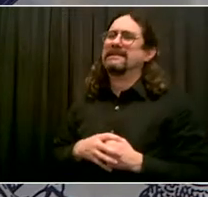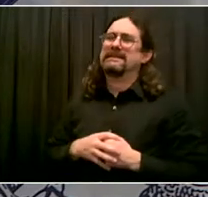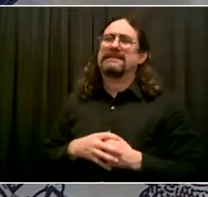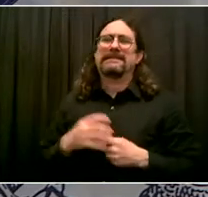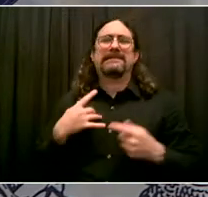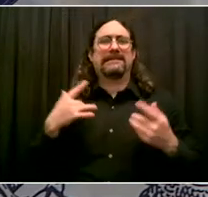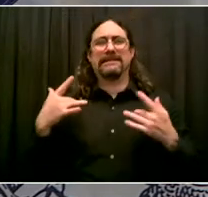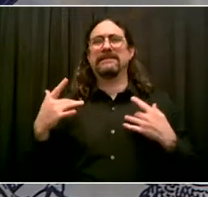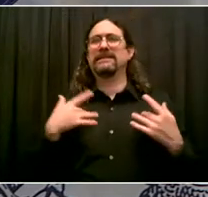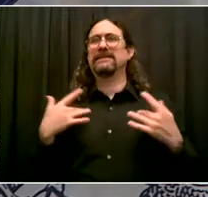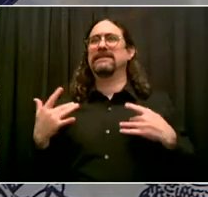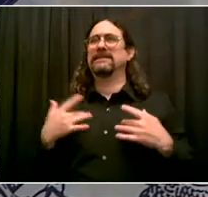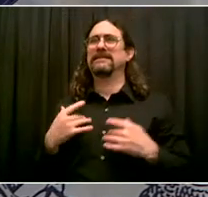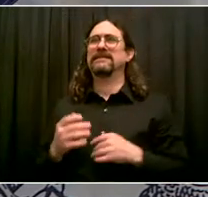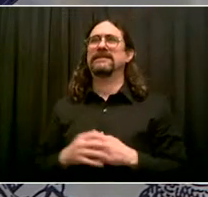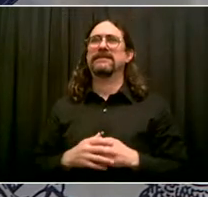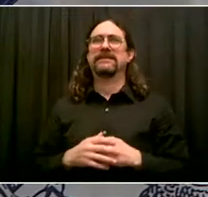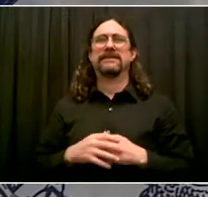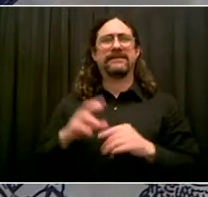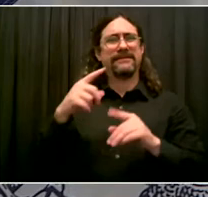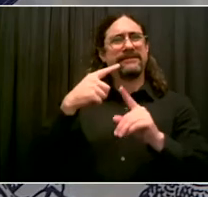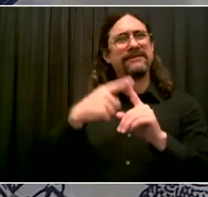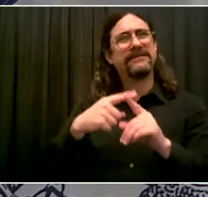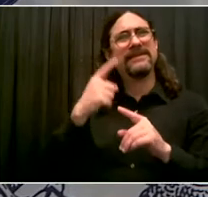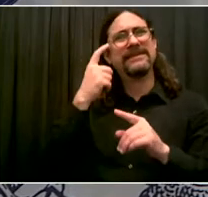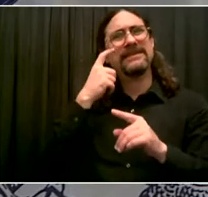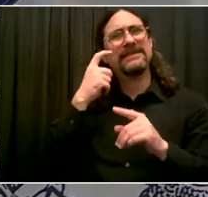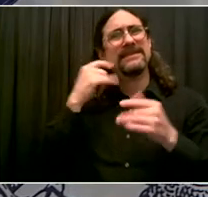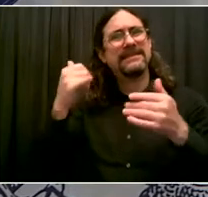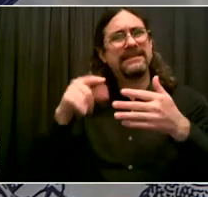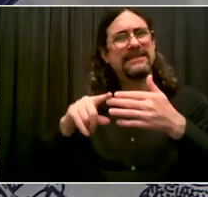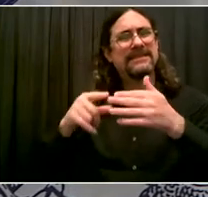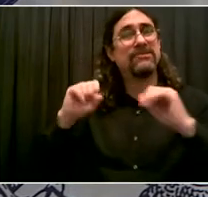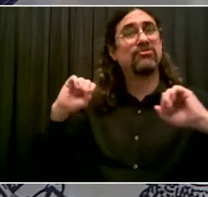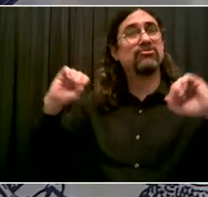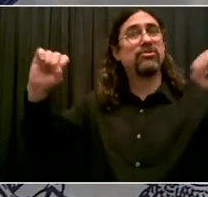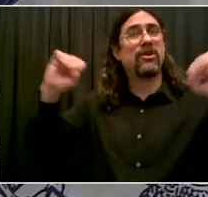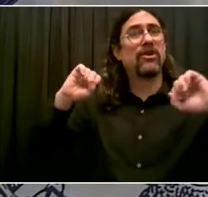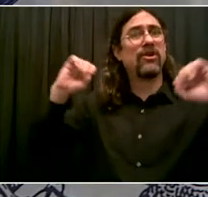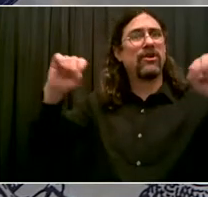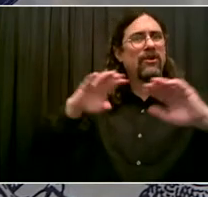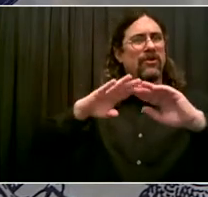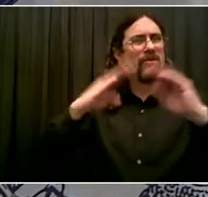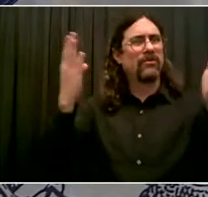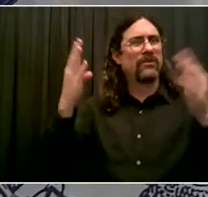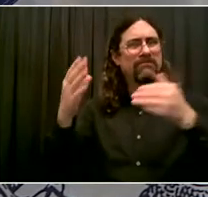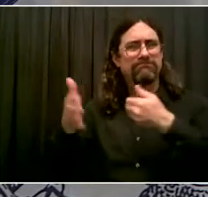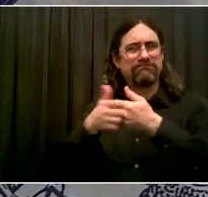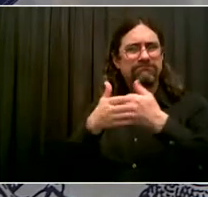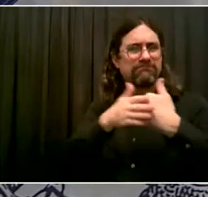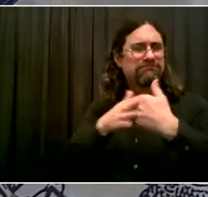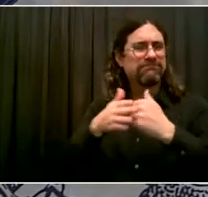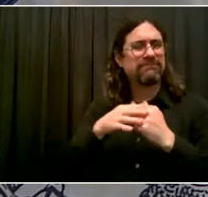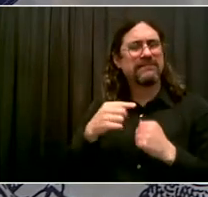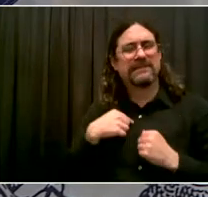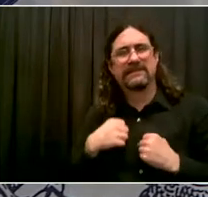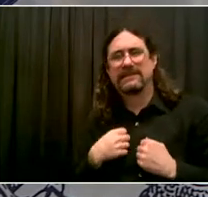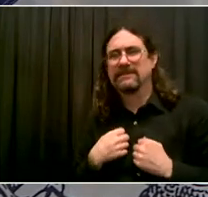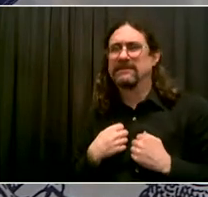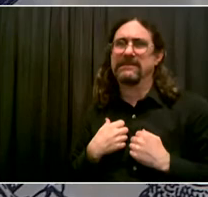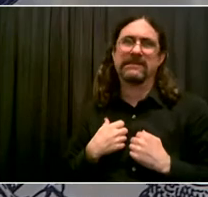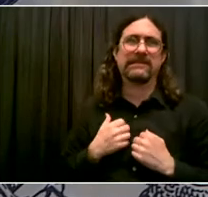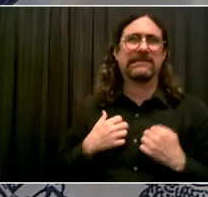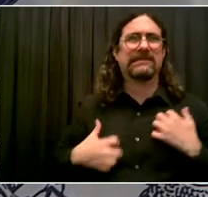Emma, look, we are one of the most densely populated places in America. We carry the burden of